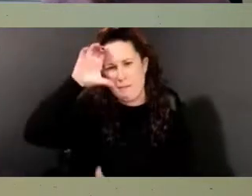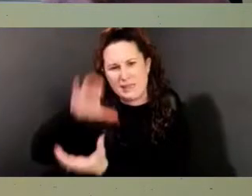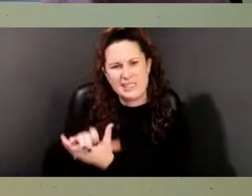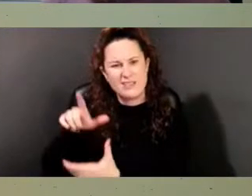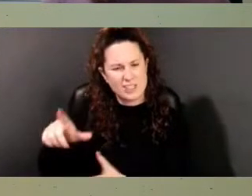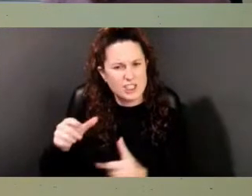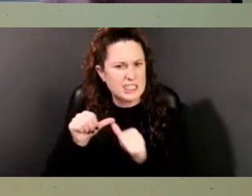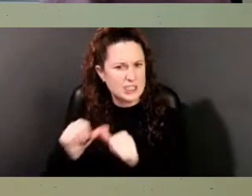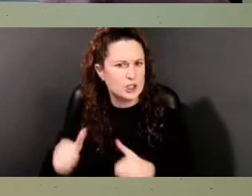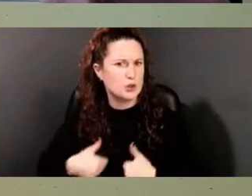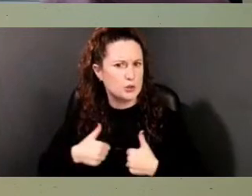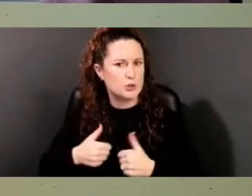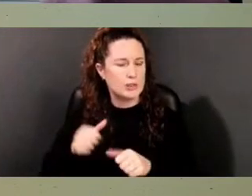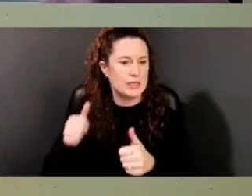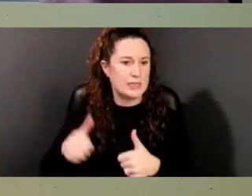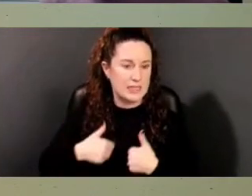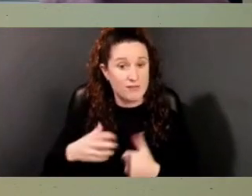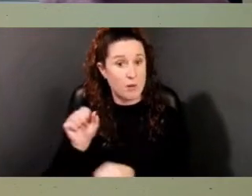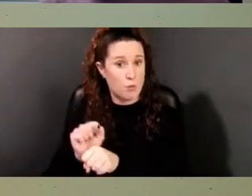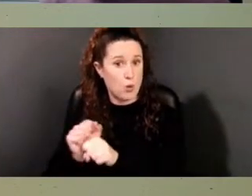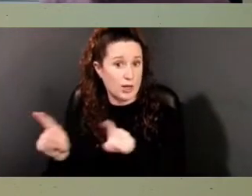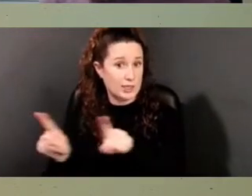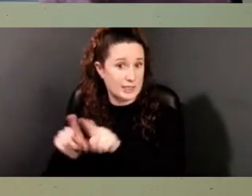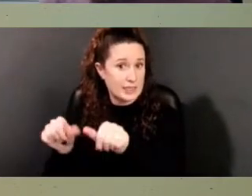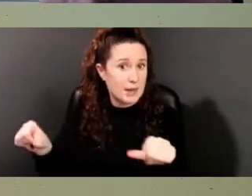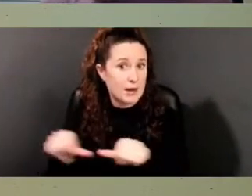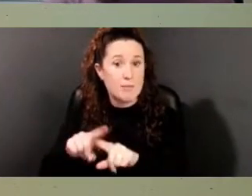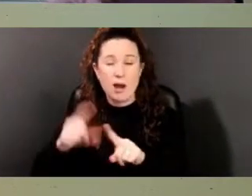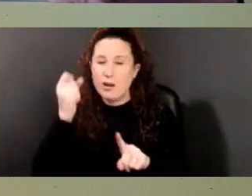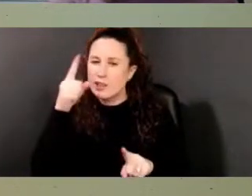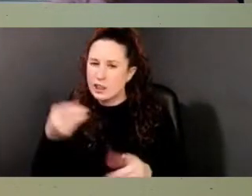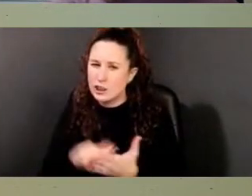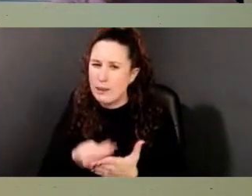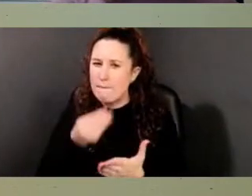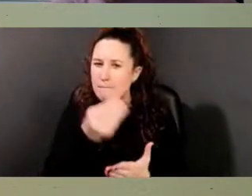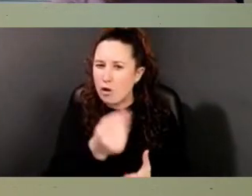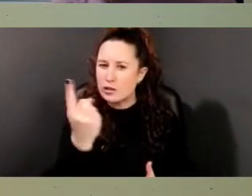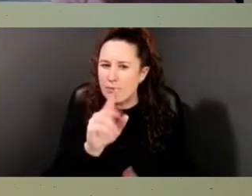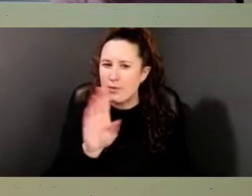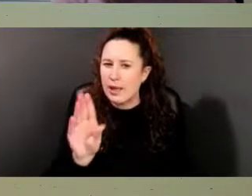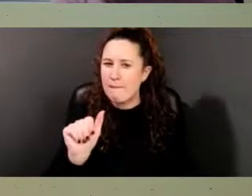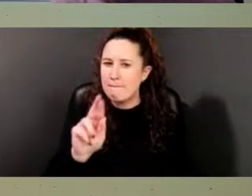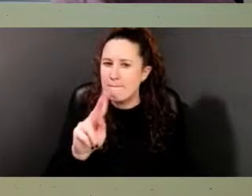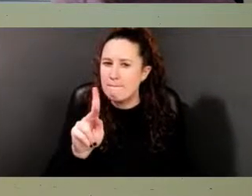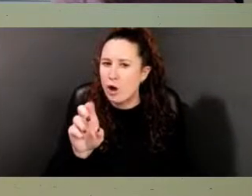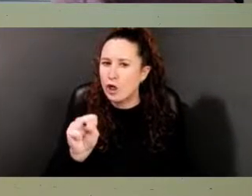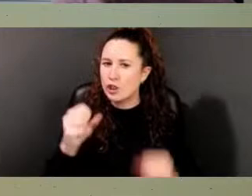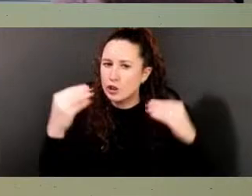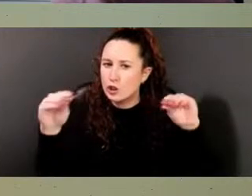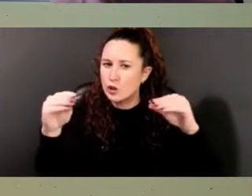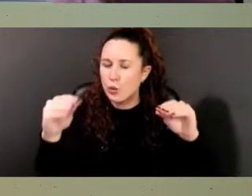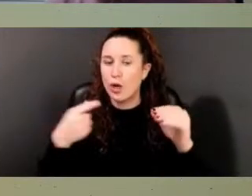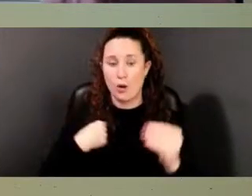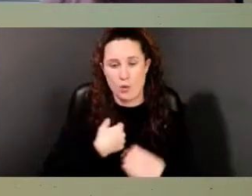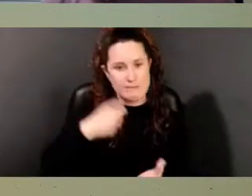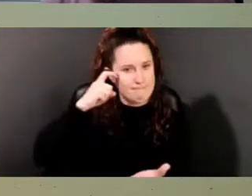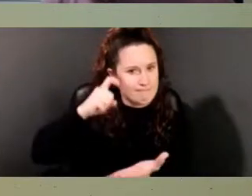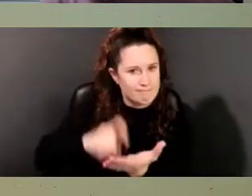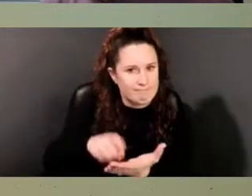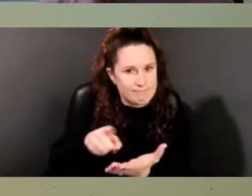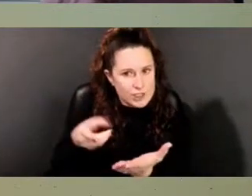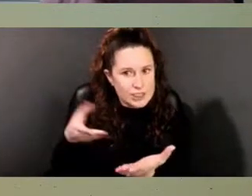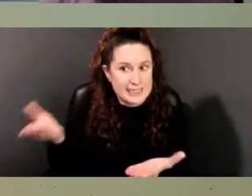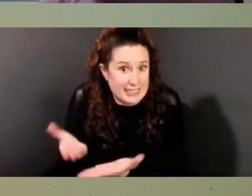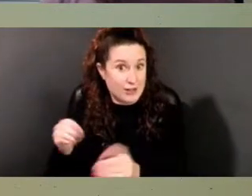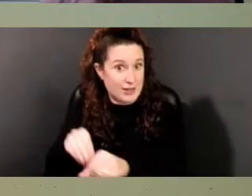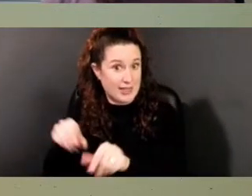Neck area, but her purchase at Barker's store is the last time we've been able to document her presence in the area. Next